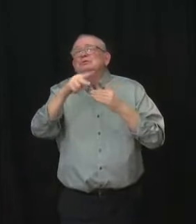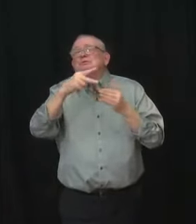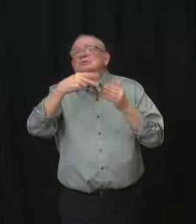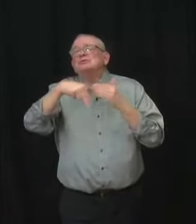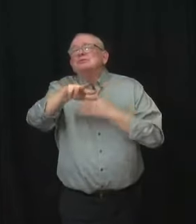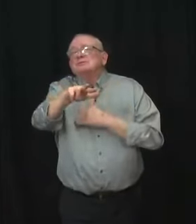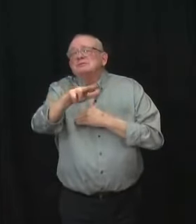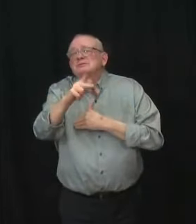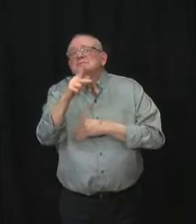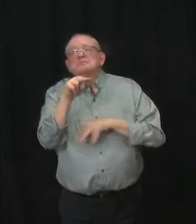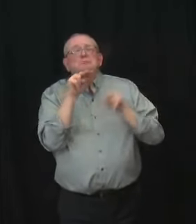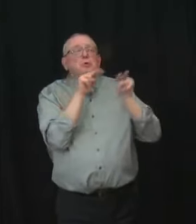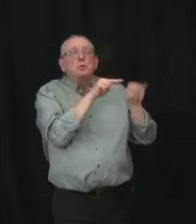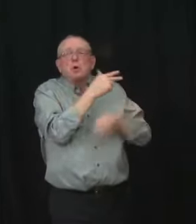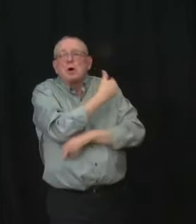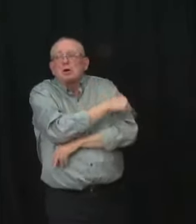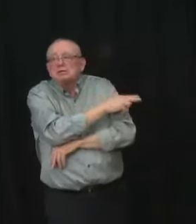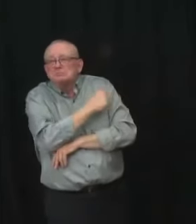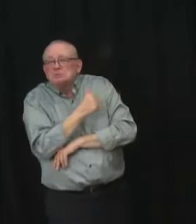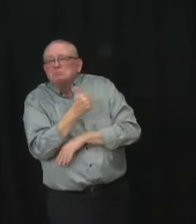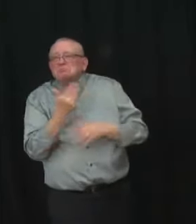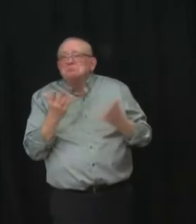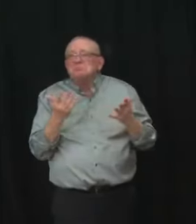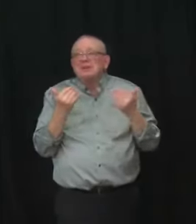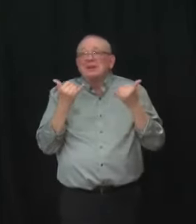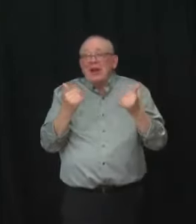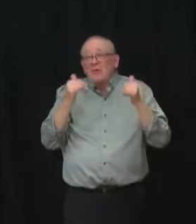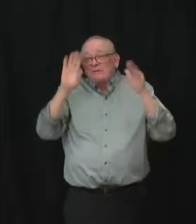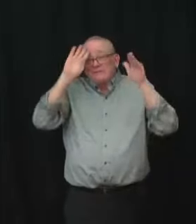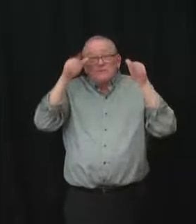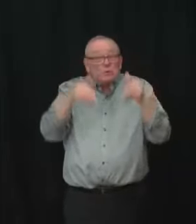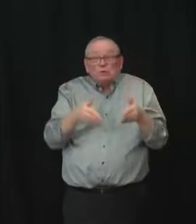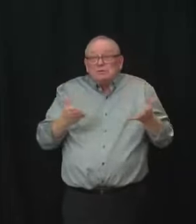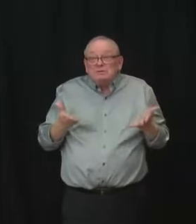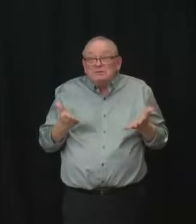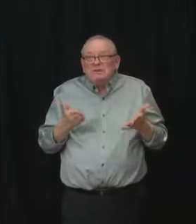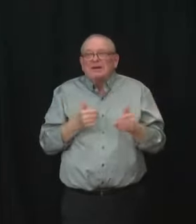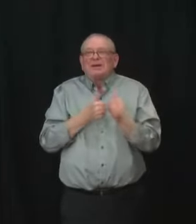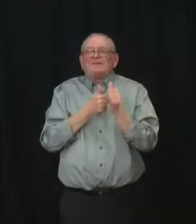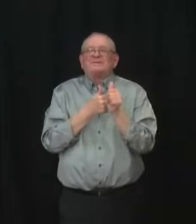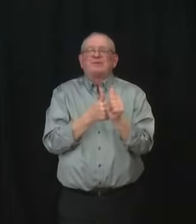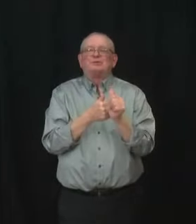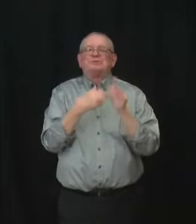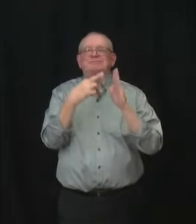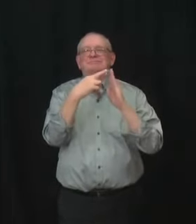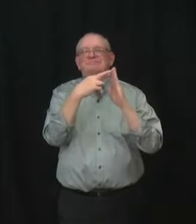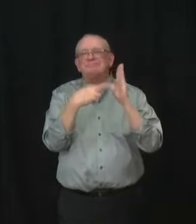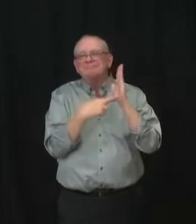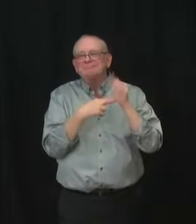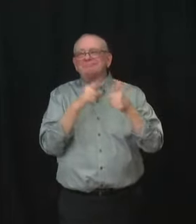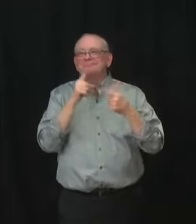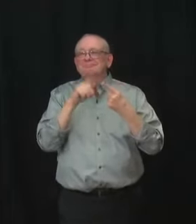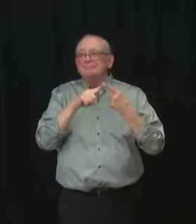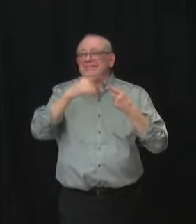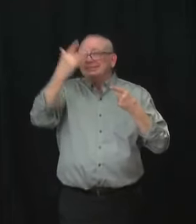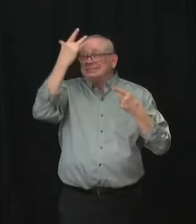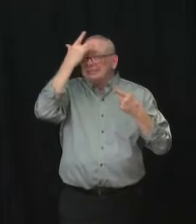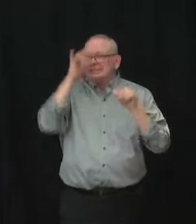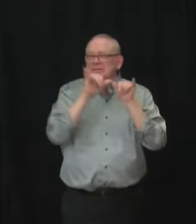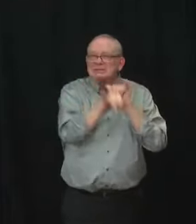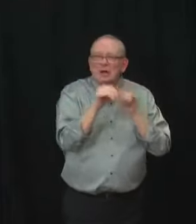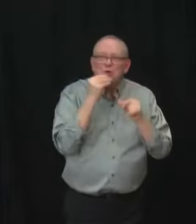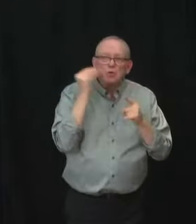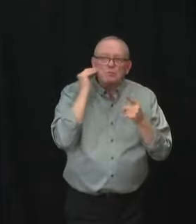the, uh, the, the, the restrictions, uh, you know, staying home when you're sick, wearing masks, getting booster shots to get through this, see the hospital members come down,